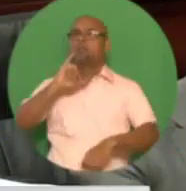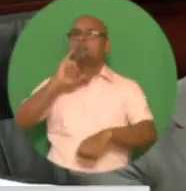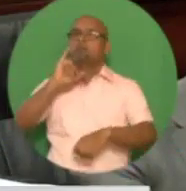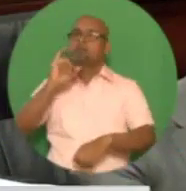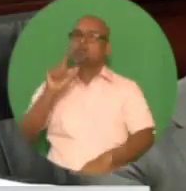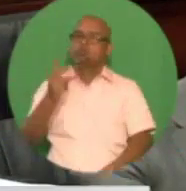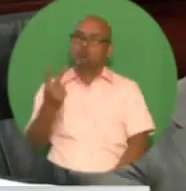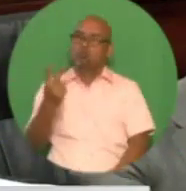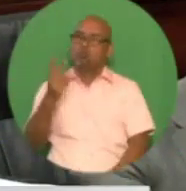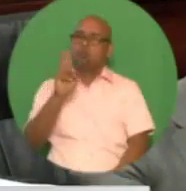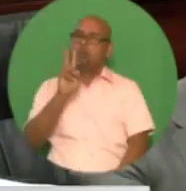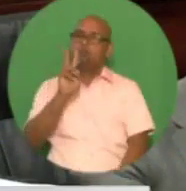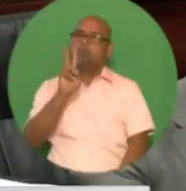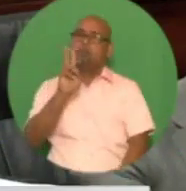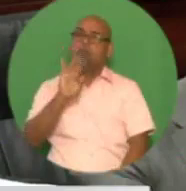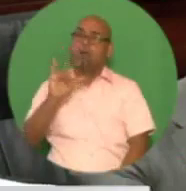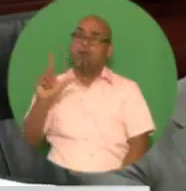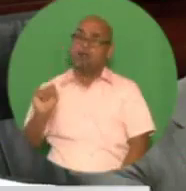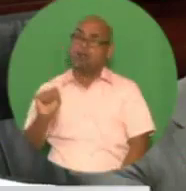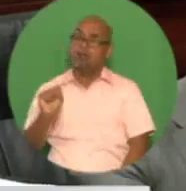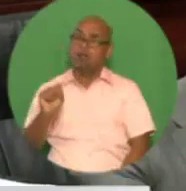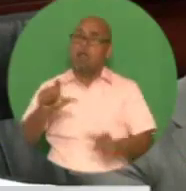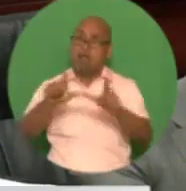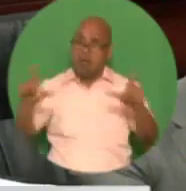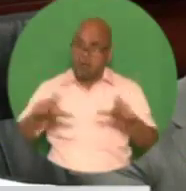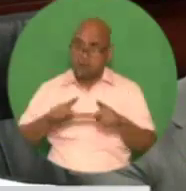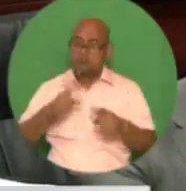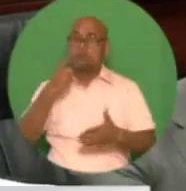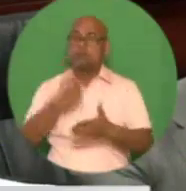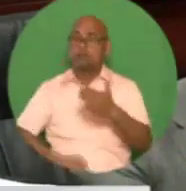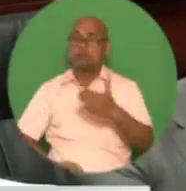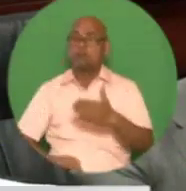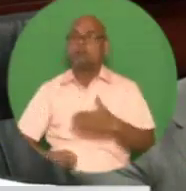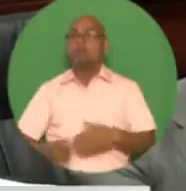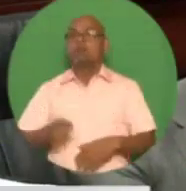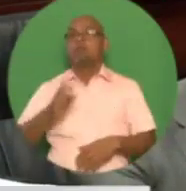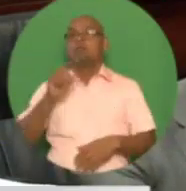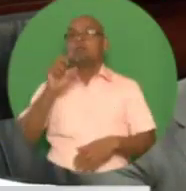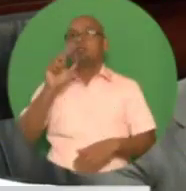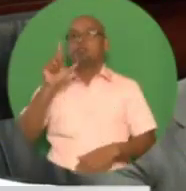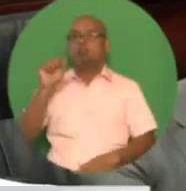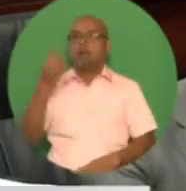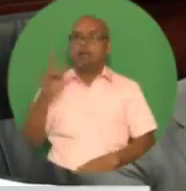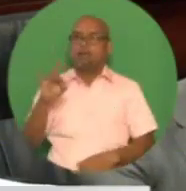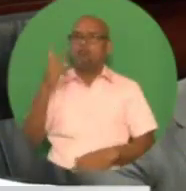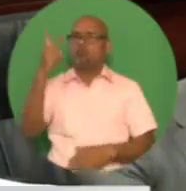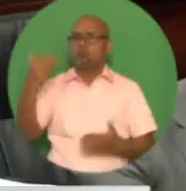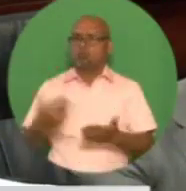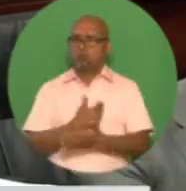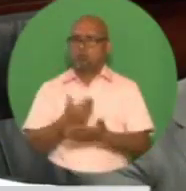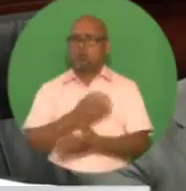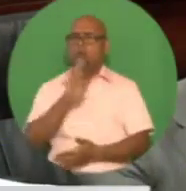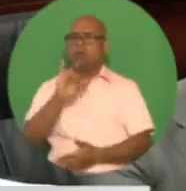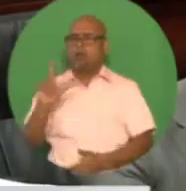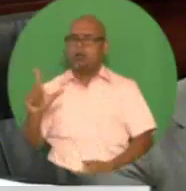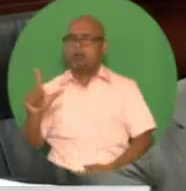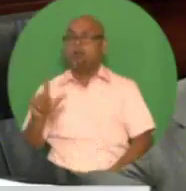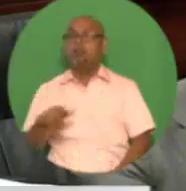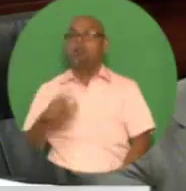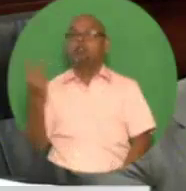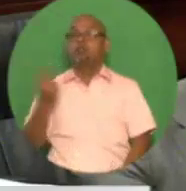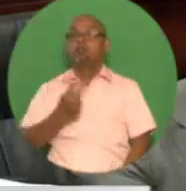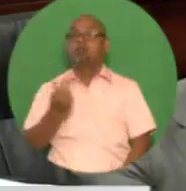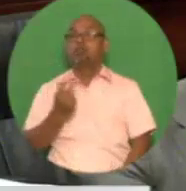Amendment Act 2018 and the Valuation of Land Amendment Act 2018. The anomalies which existed with these two pieces of